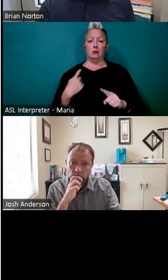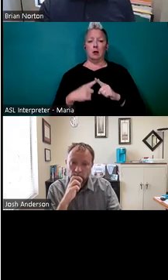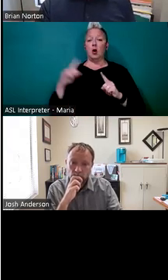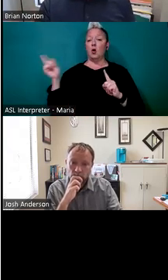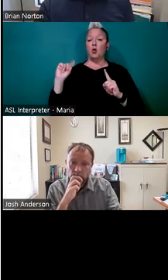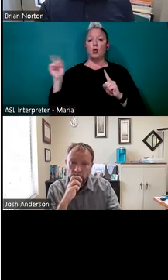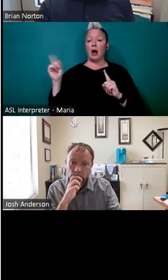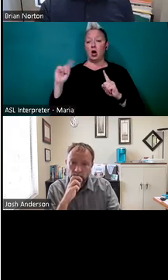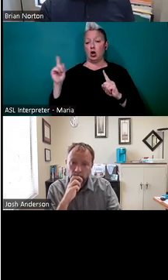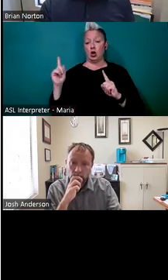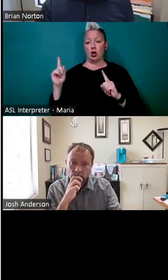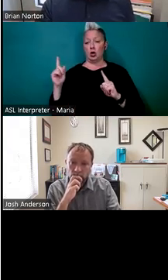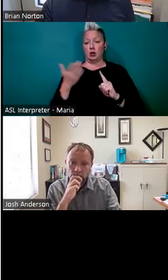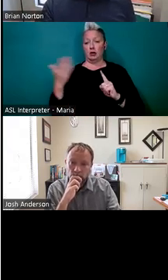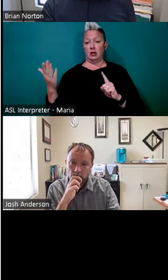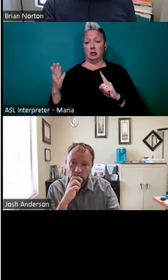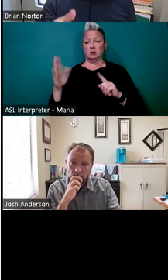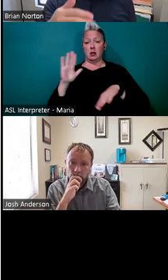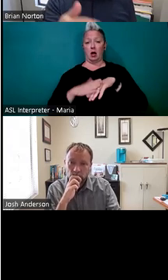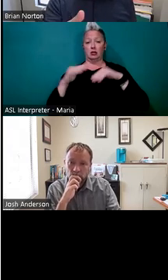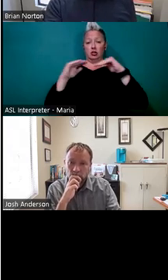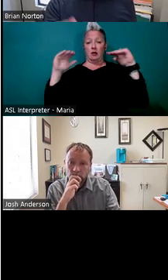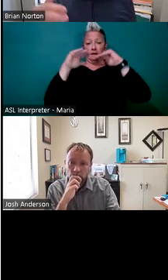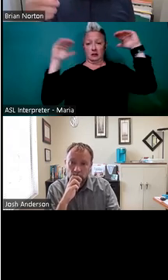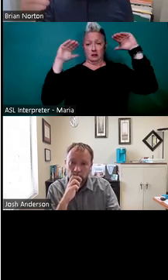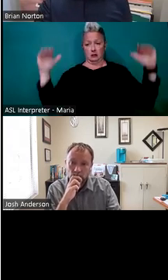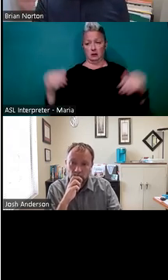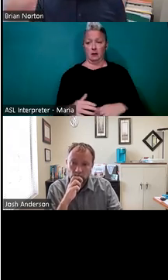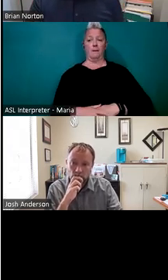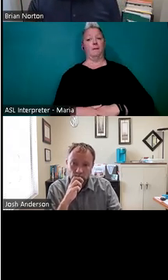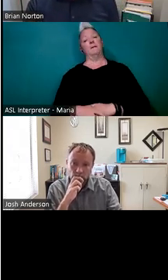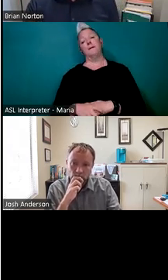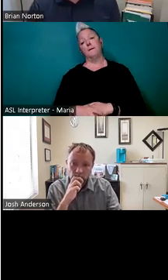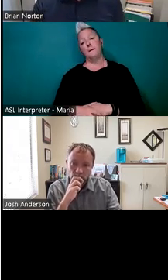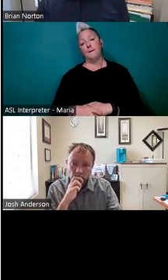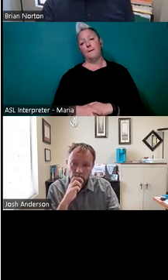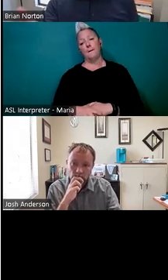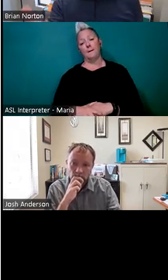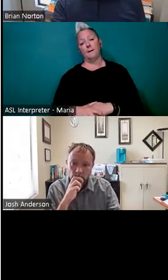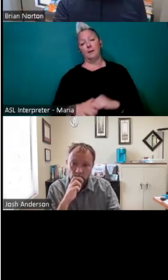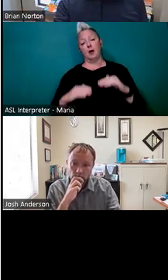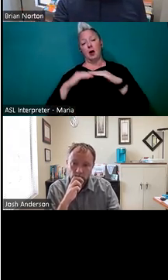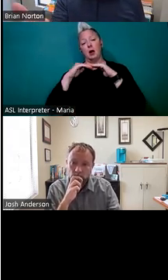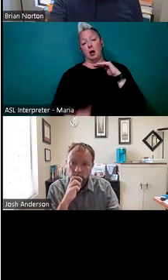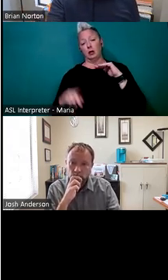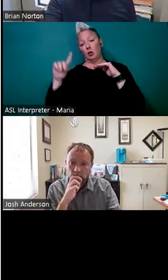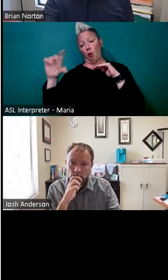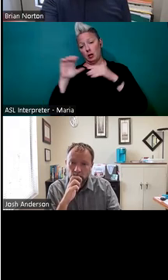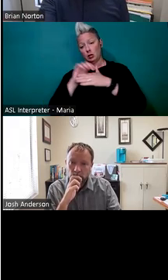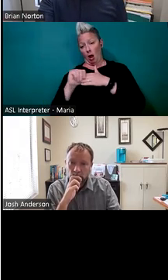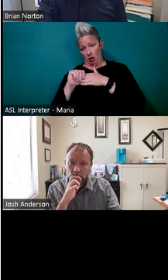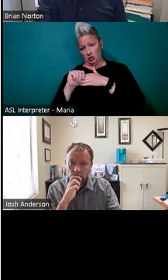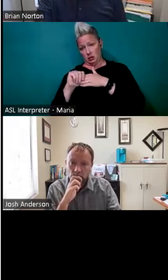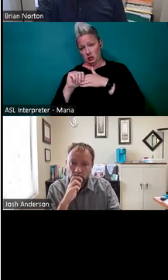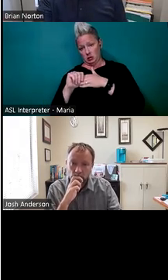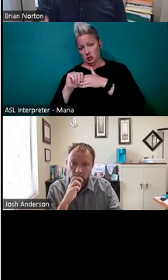on those particular shelves? And so, um, think about that again, it's a, you have to spend less than a hundred dollars and use items within the